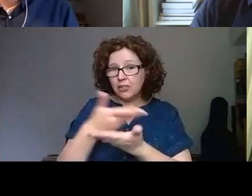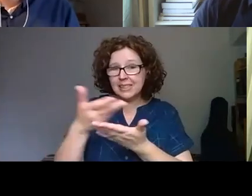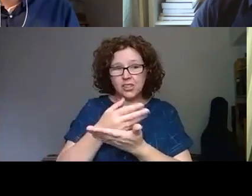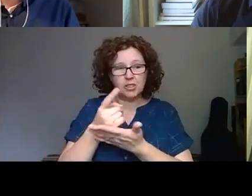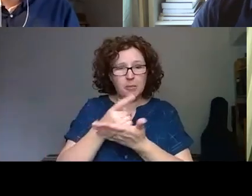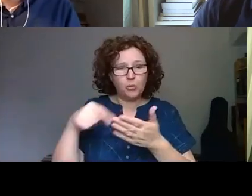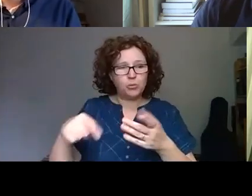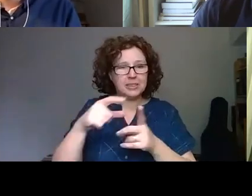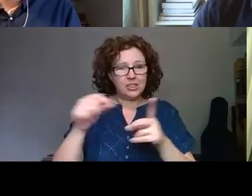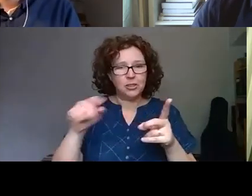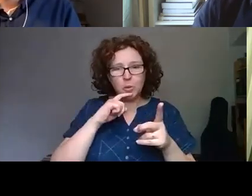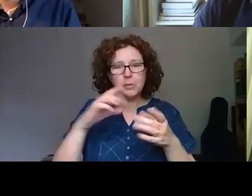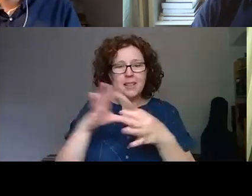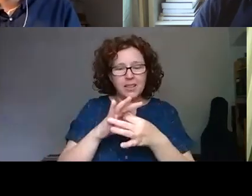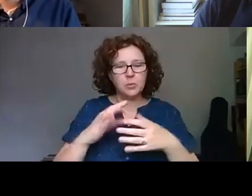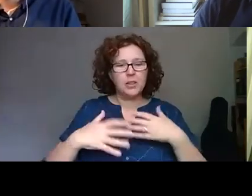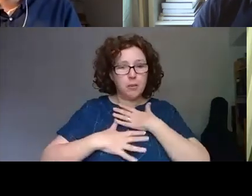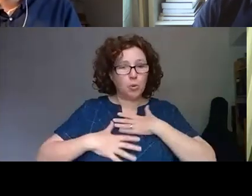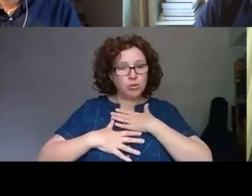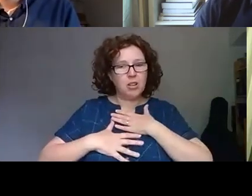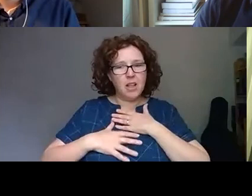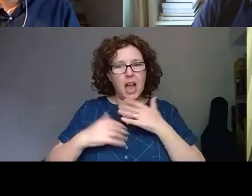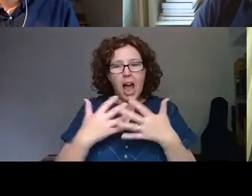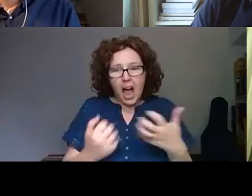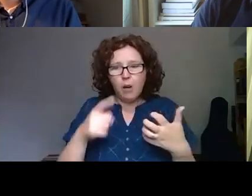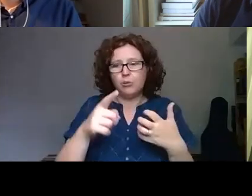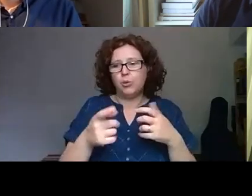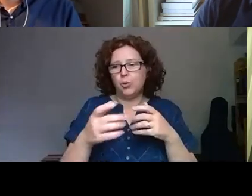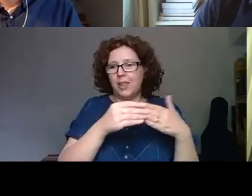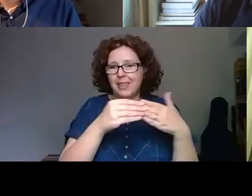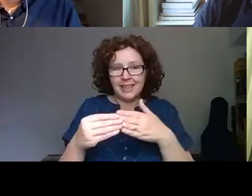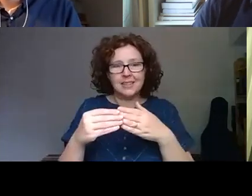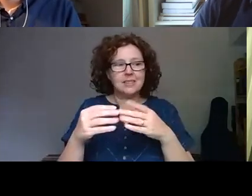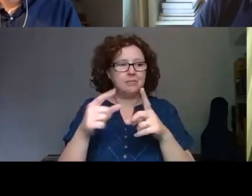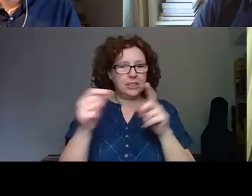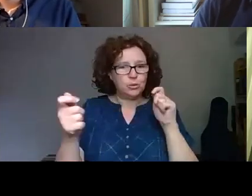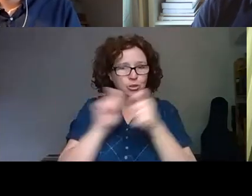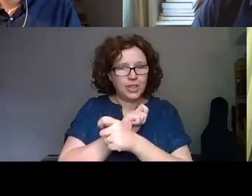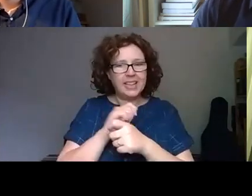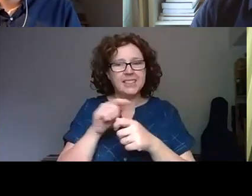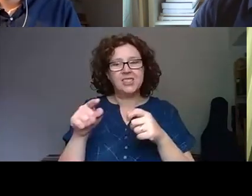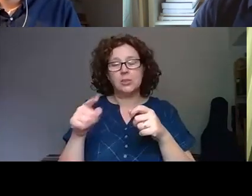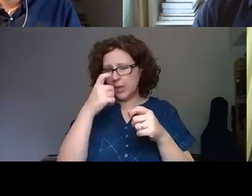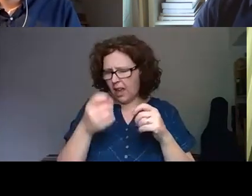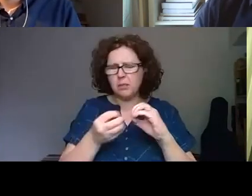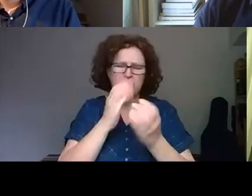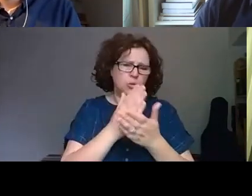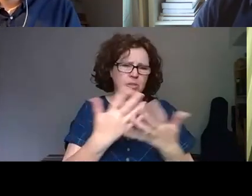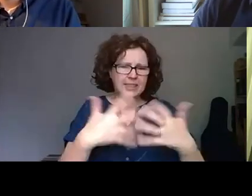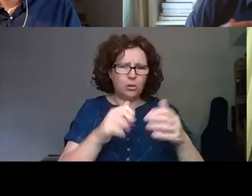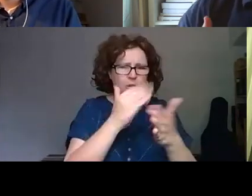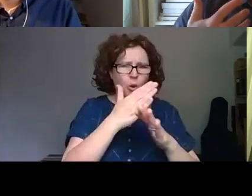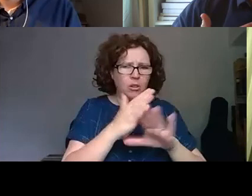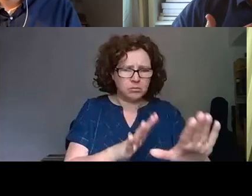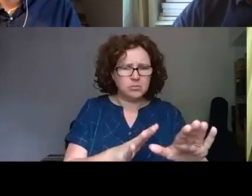that effective dimension of leading digital change. We can make the technology work. We know how to manage it in an organization.